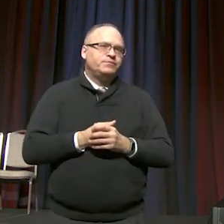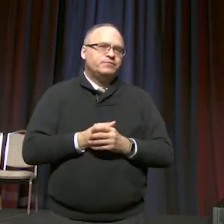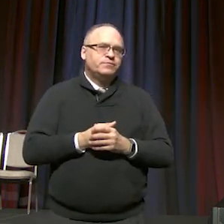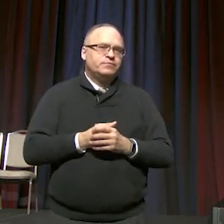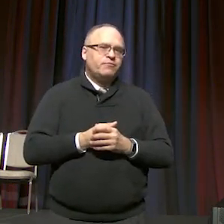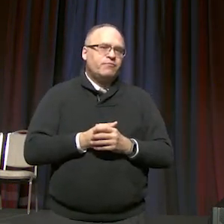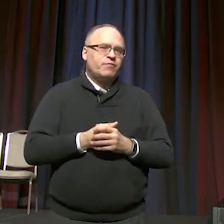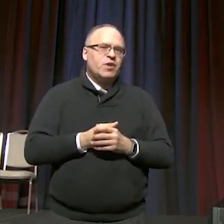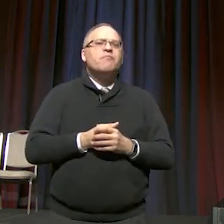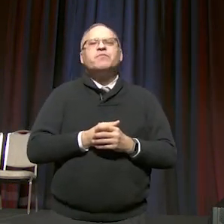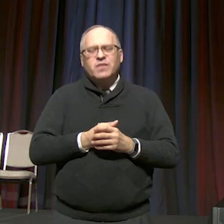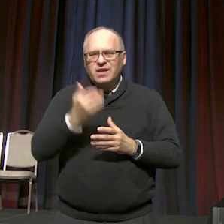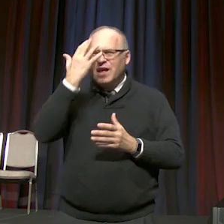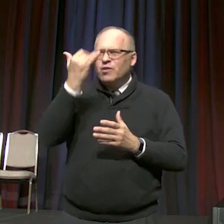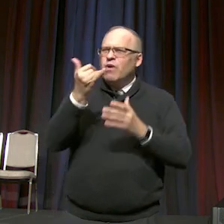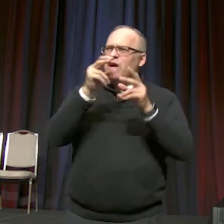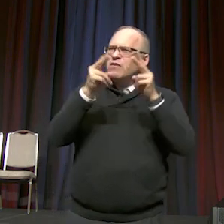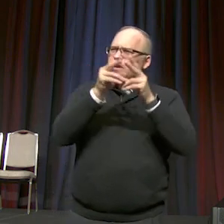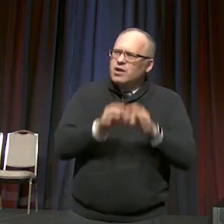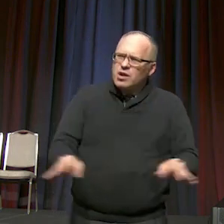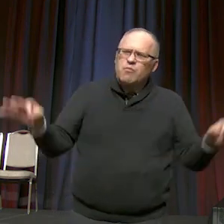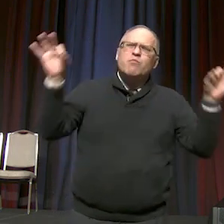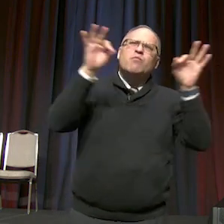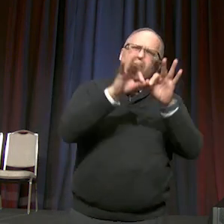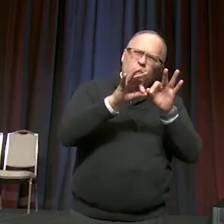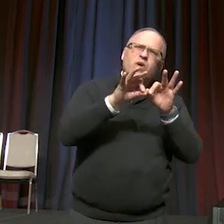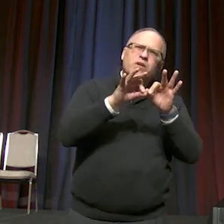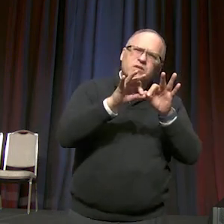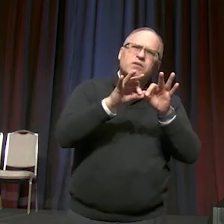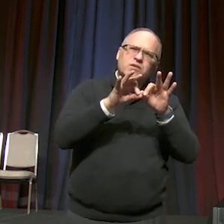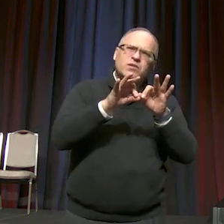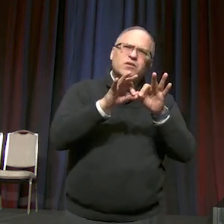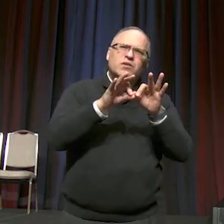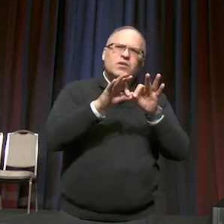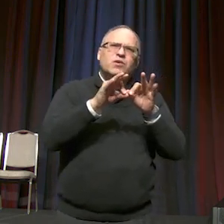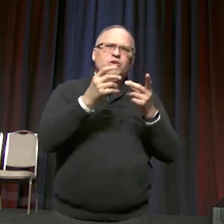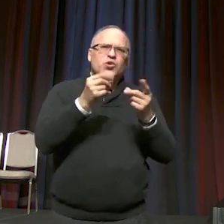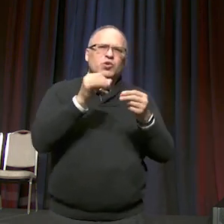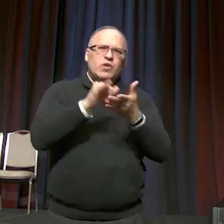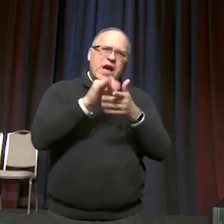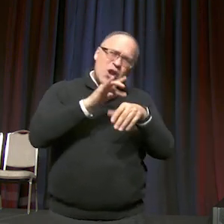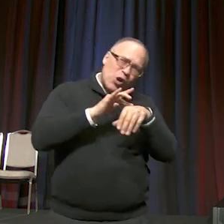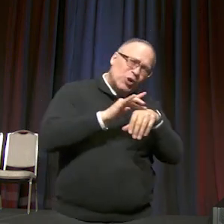That's why it's so important to do it early on.